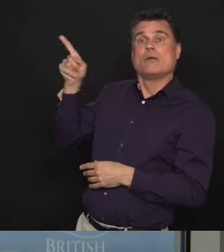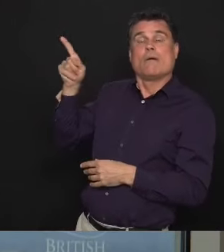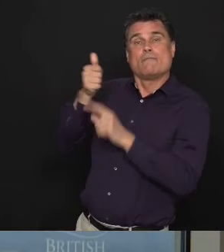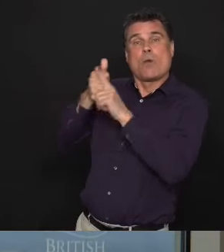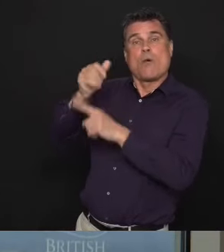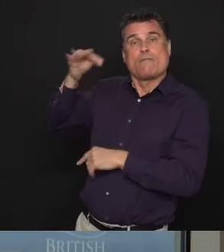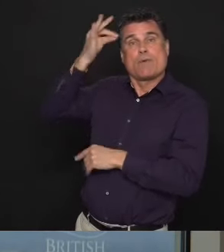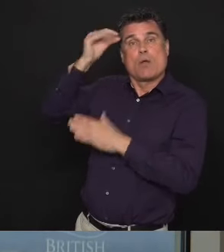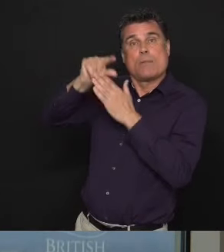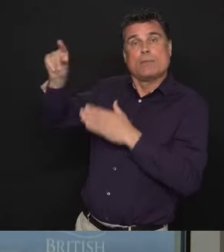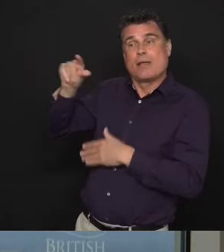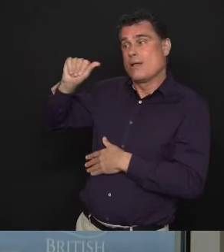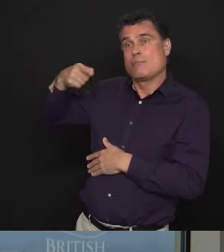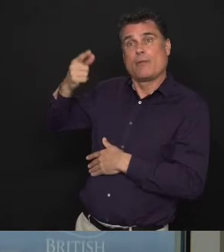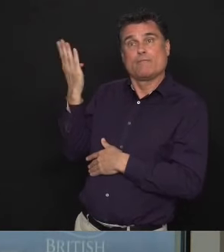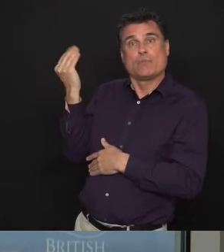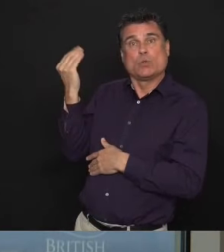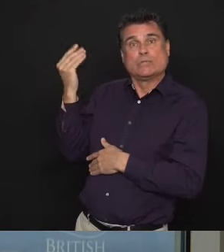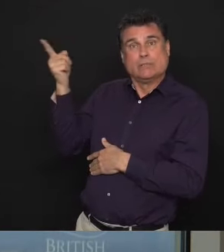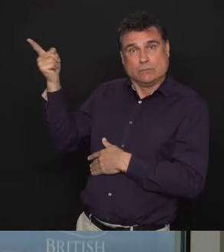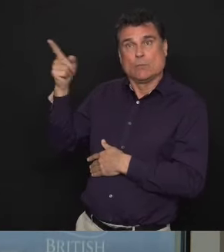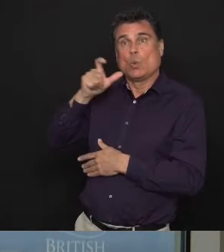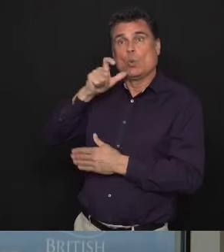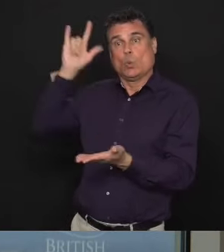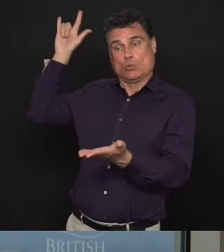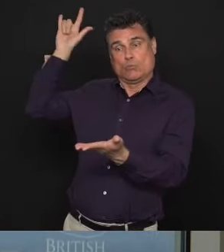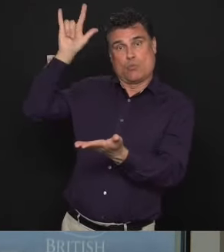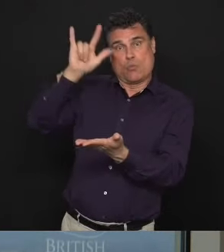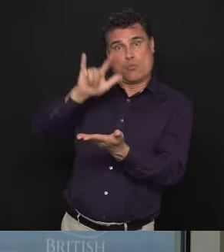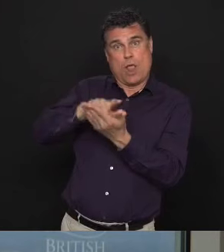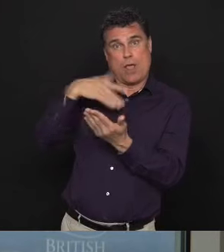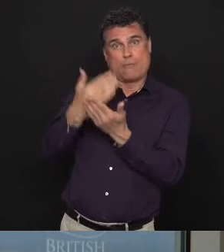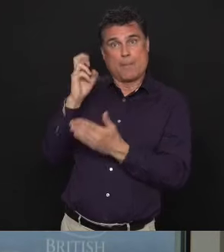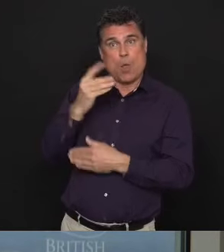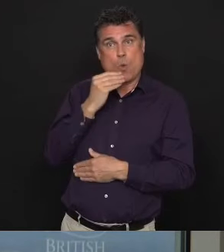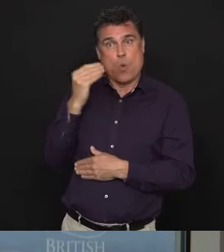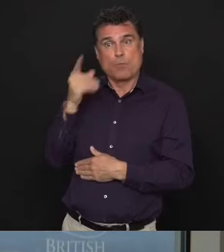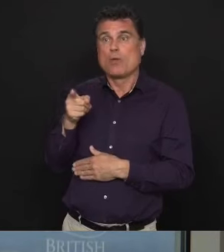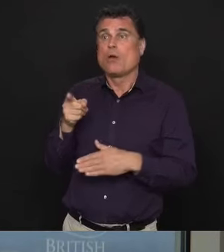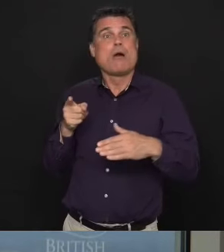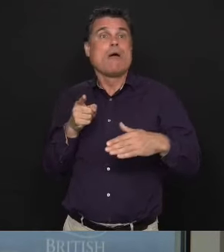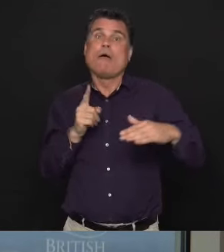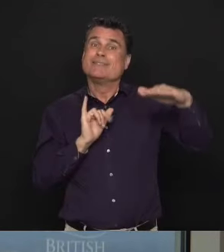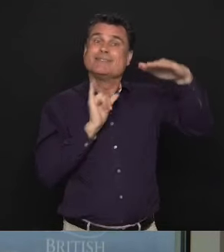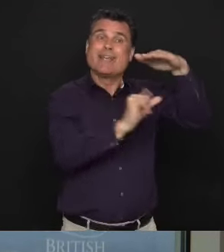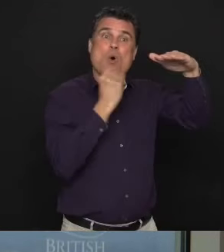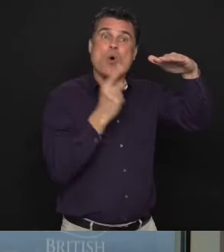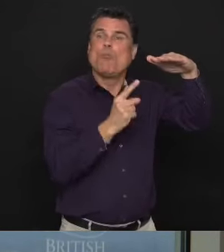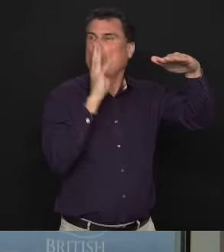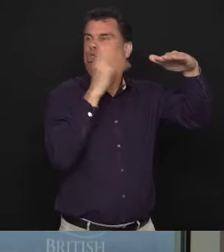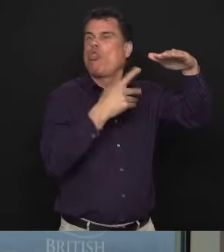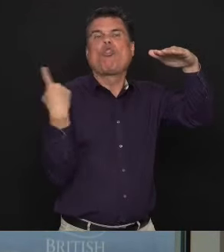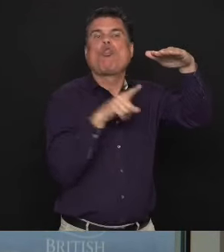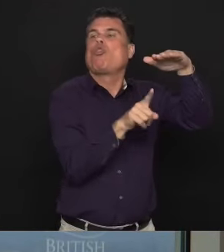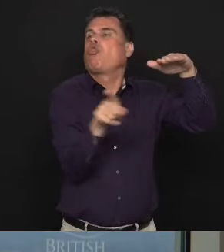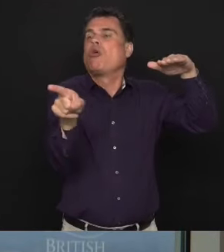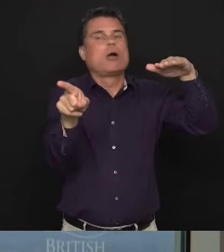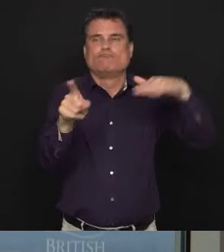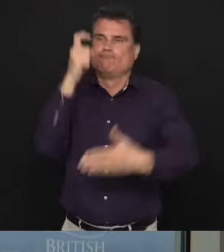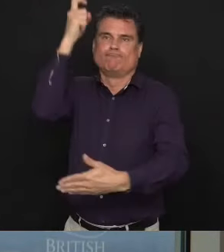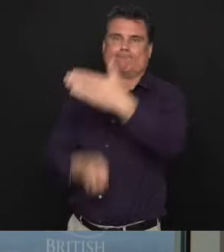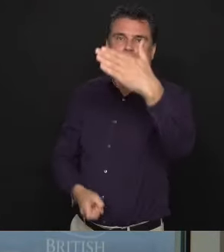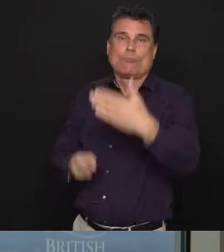returning travelers who do not comply with the requirement to self-isolate for 14 days under the federal quarantine act.